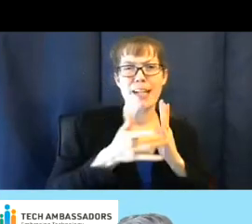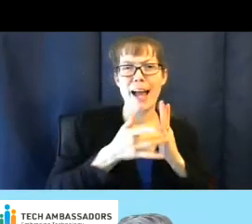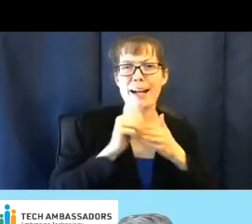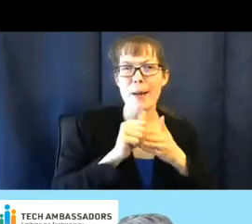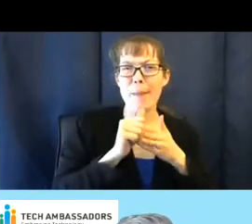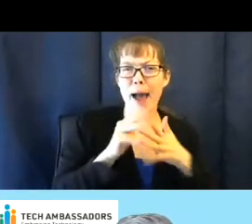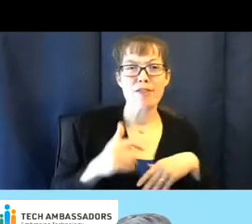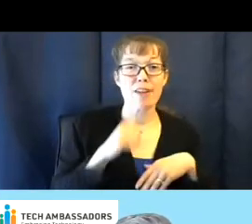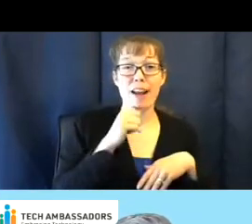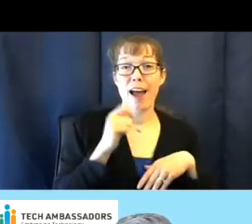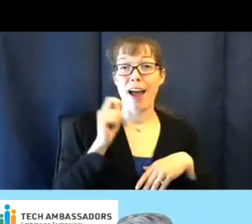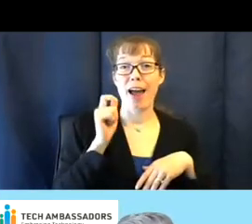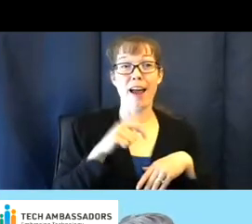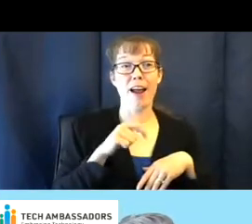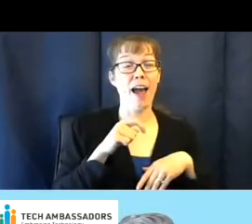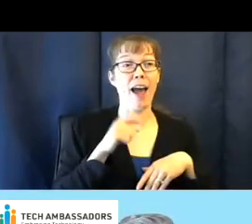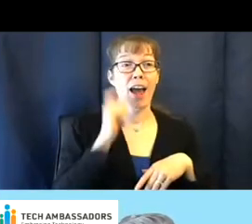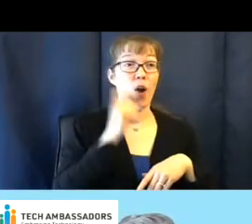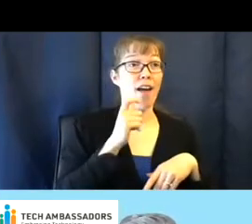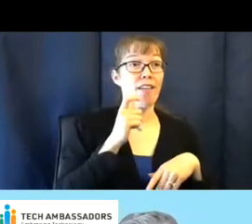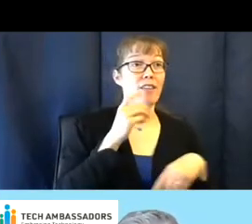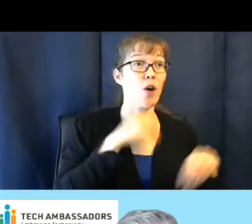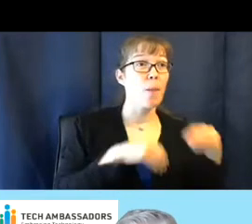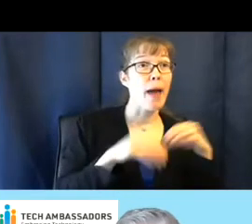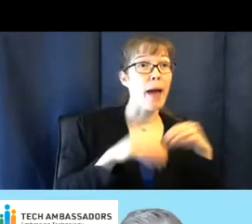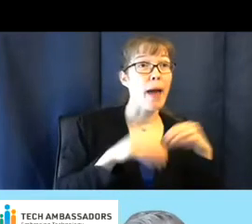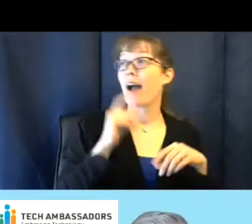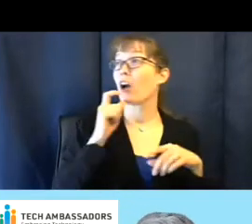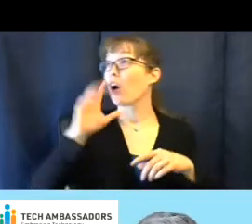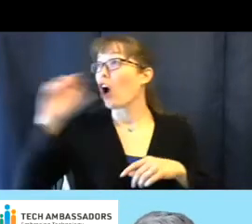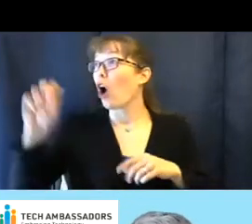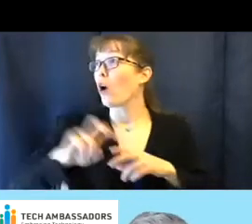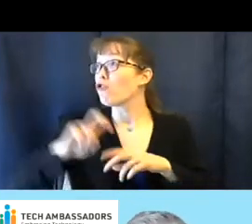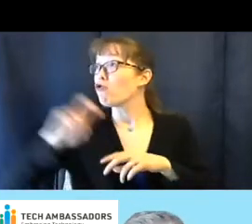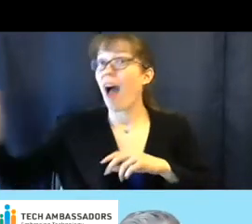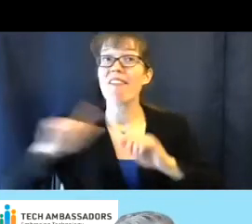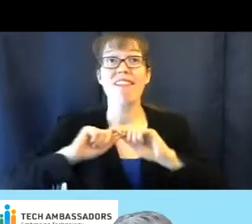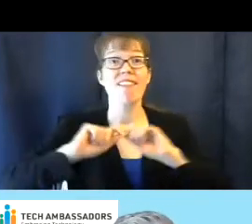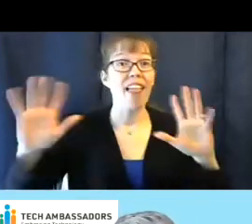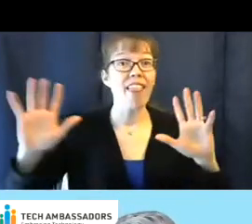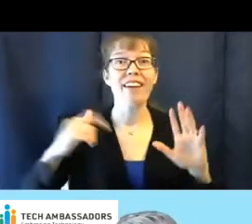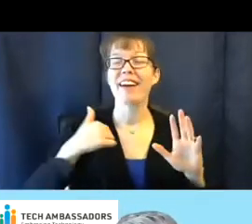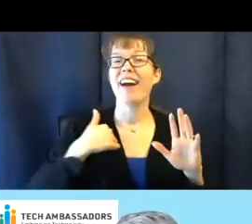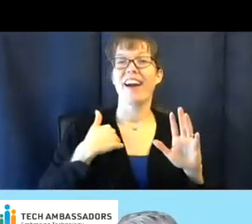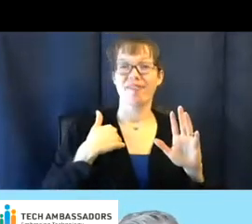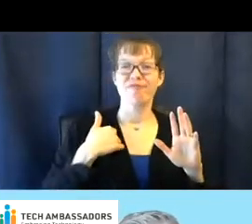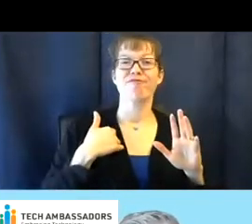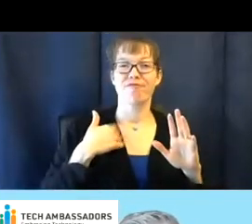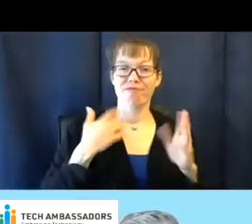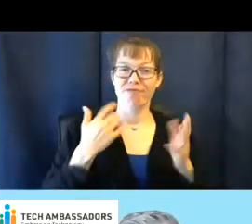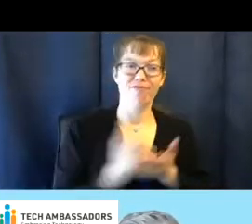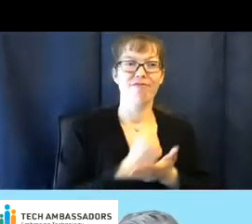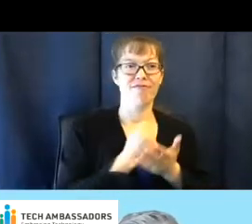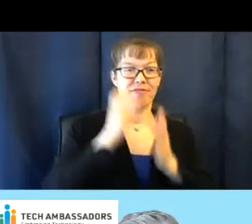or buy a ticket or go to a bus stop. I feel like I really got to ride